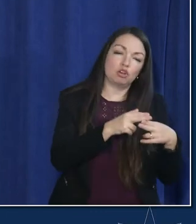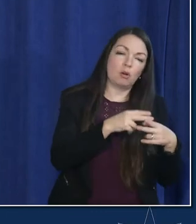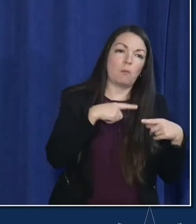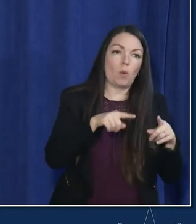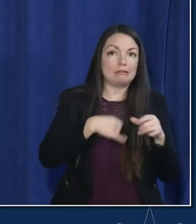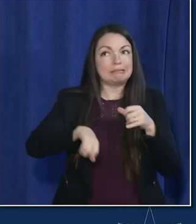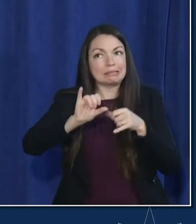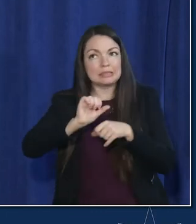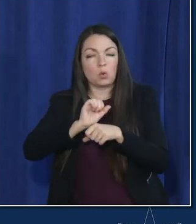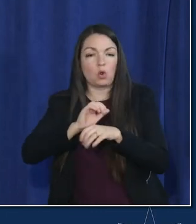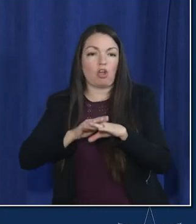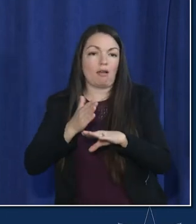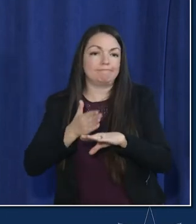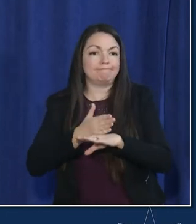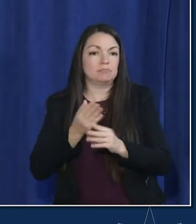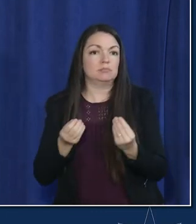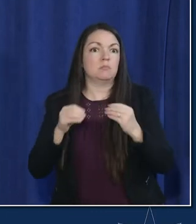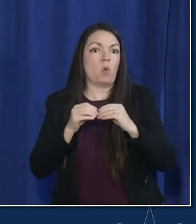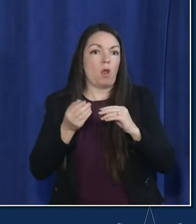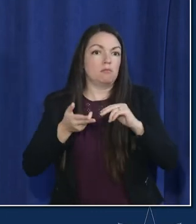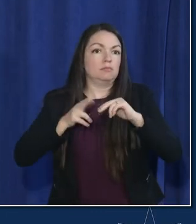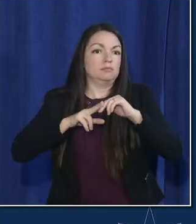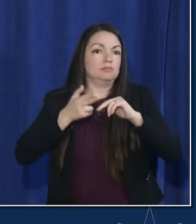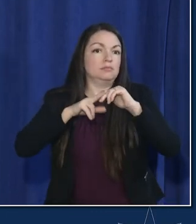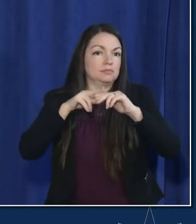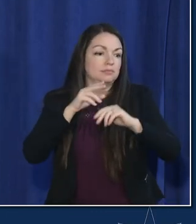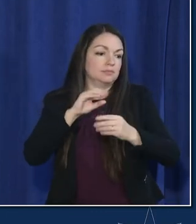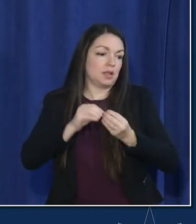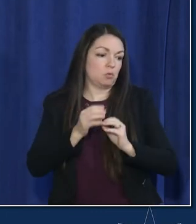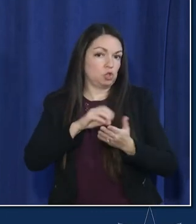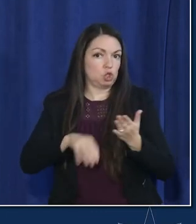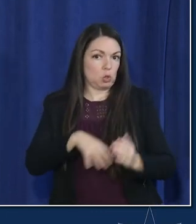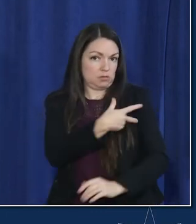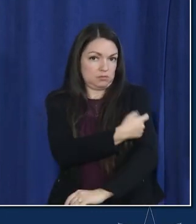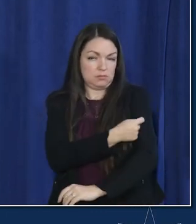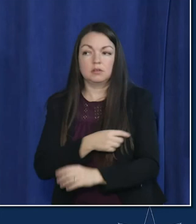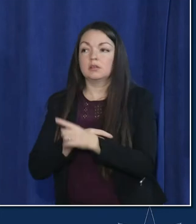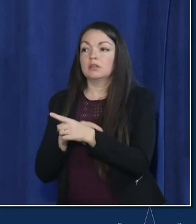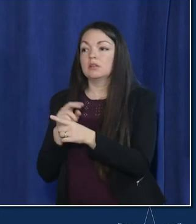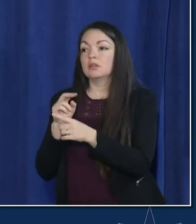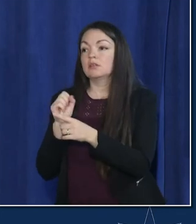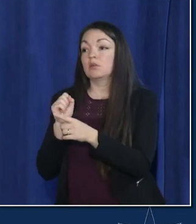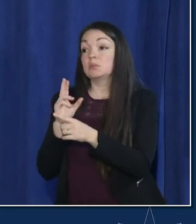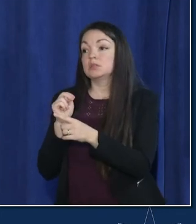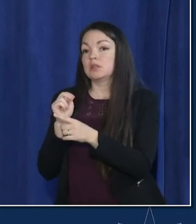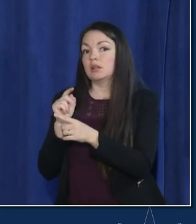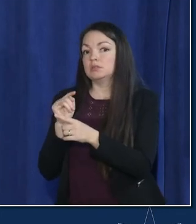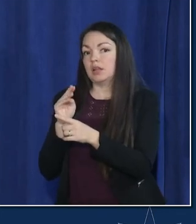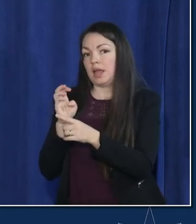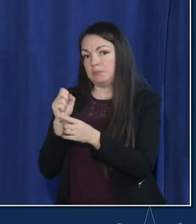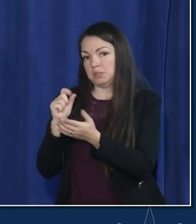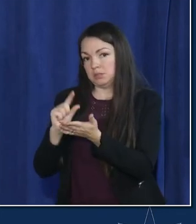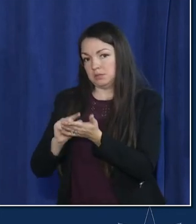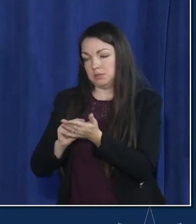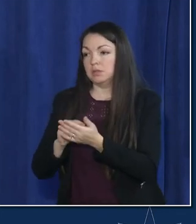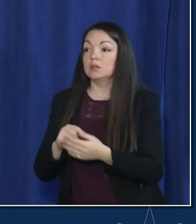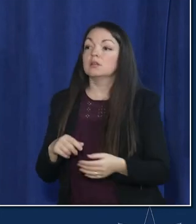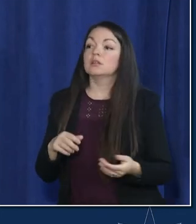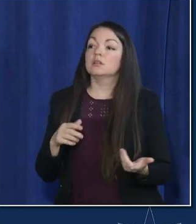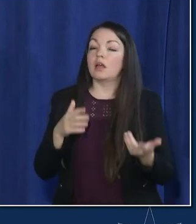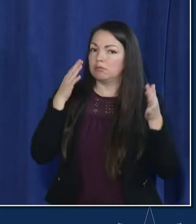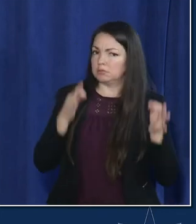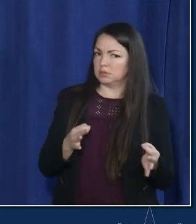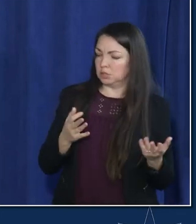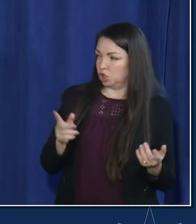kids vaccinated too nader iso with the sun times um as a decision ceo martinez you mentioned